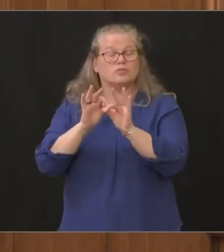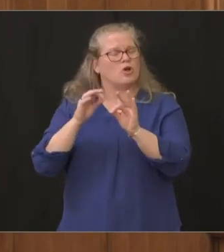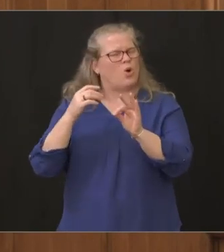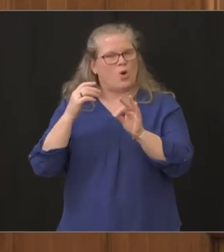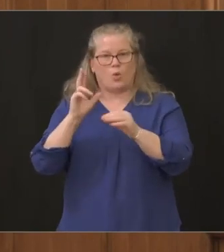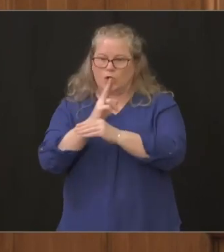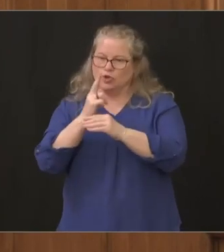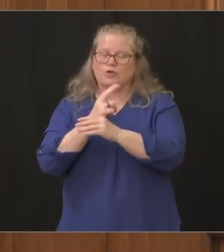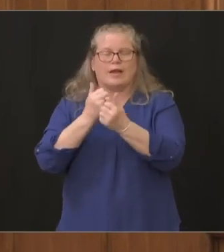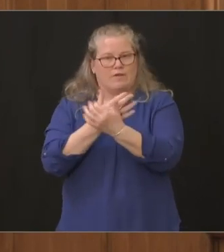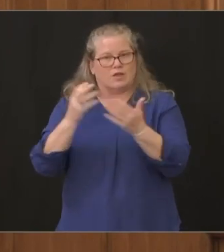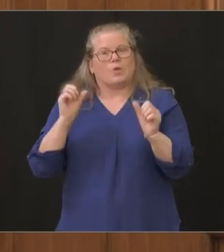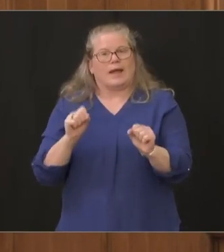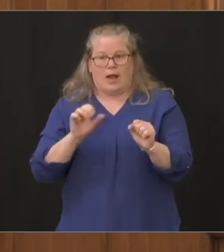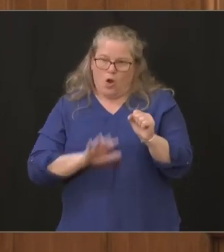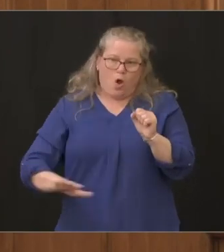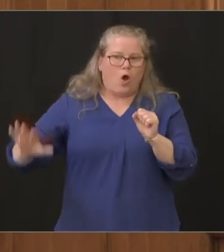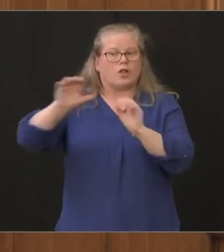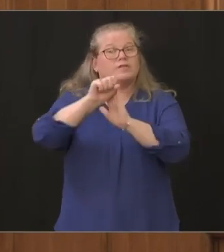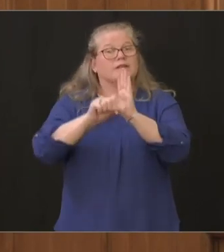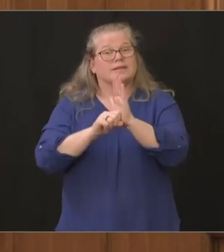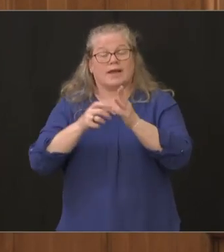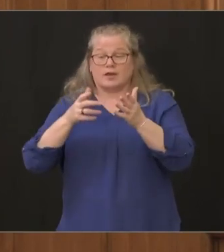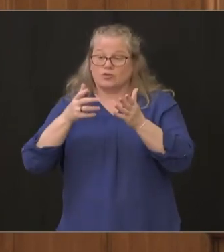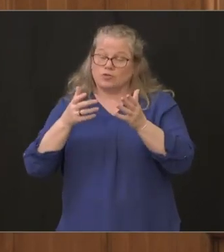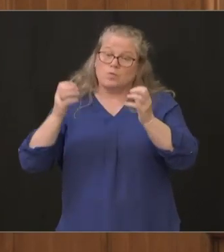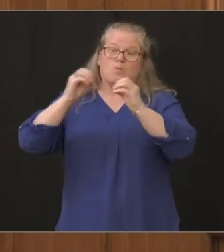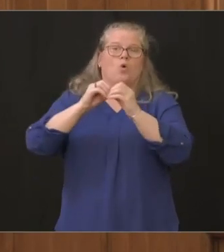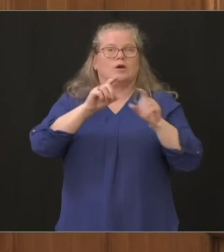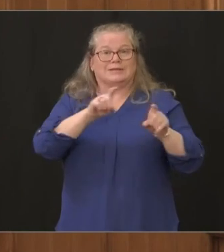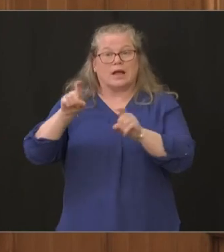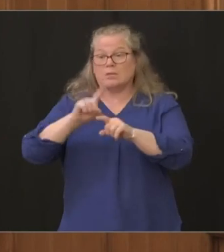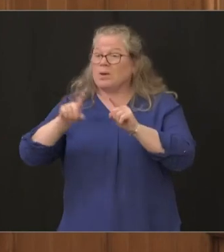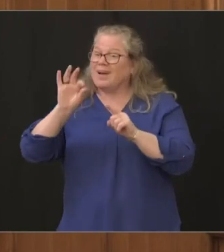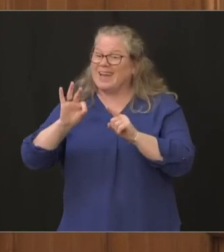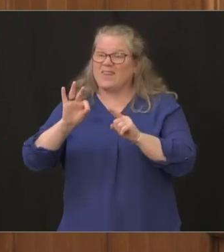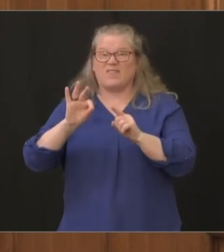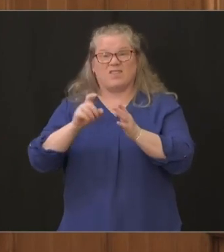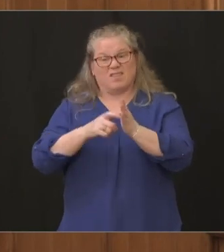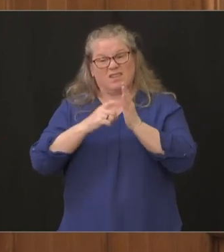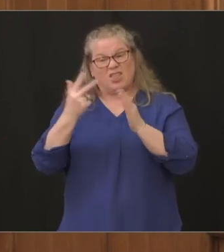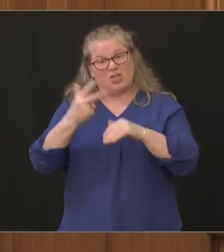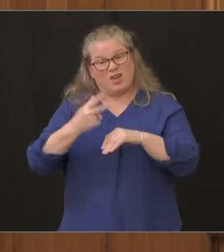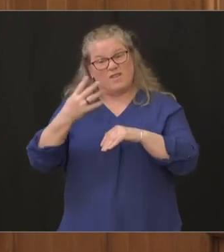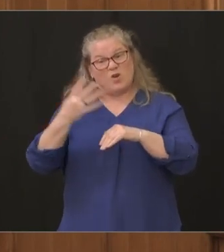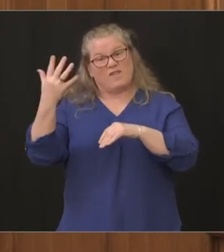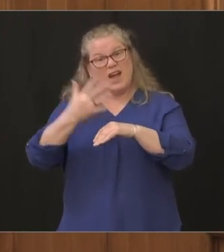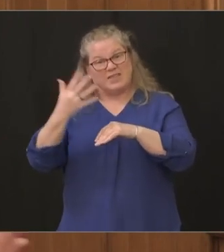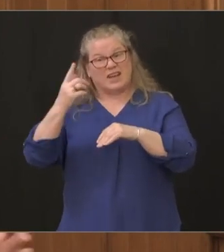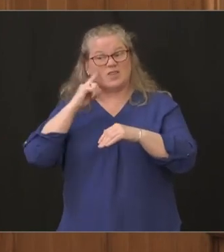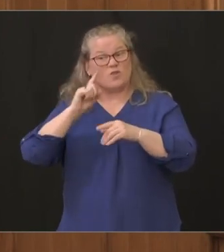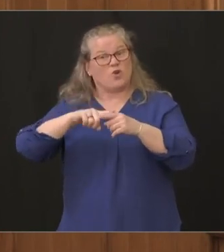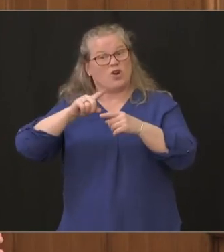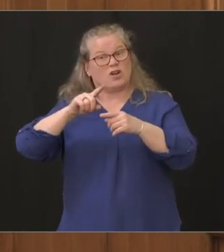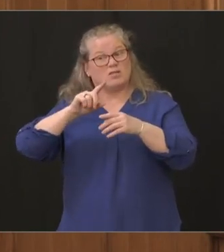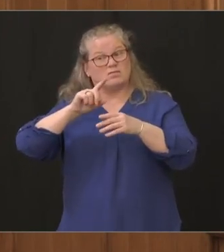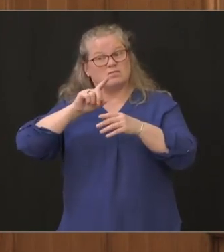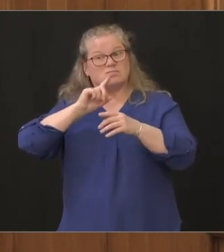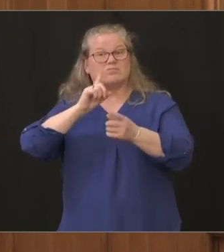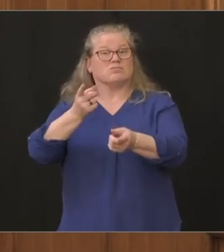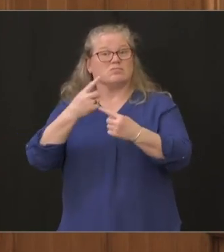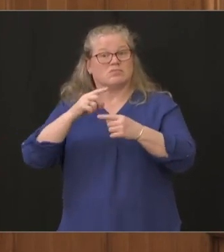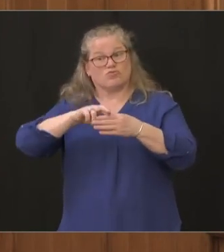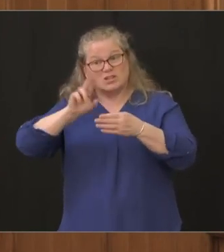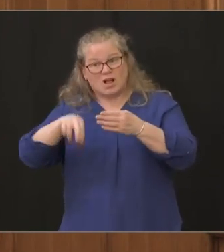strengthen our ability to do testing but if it takes three four or five days to get results that that that is a problem so we have to find more ways